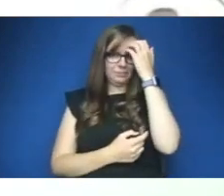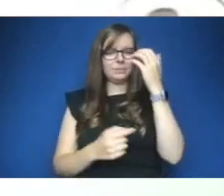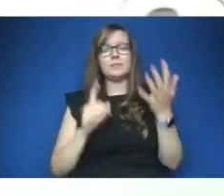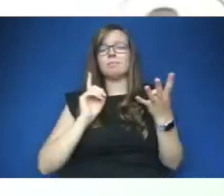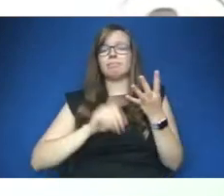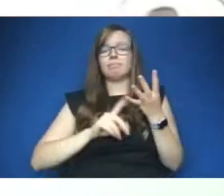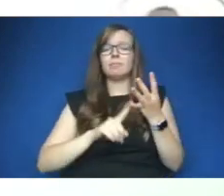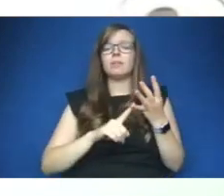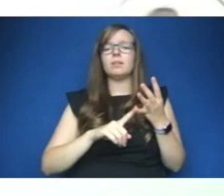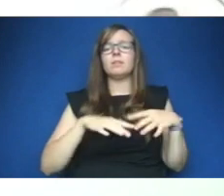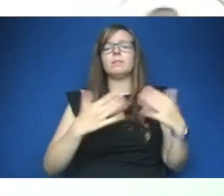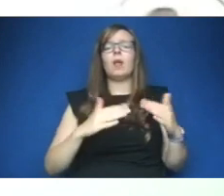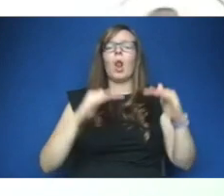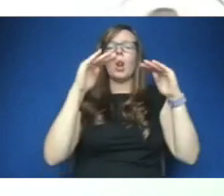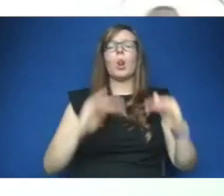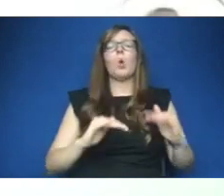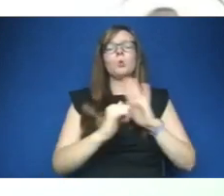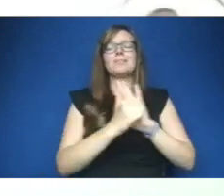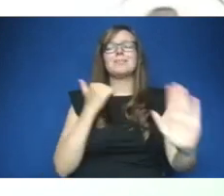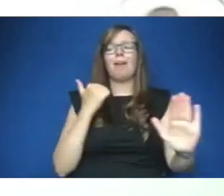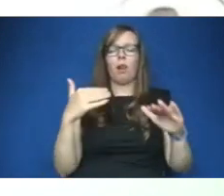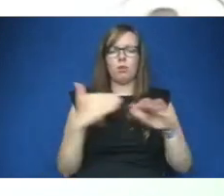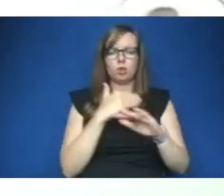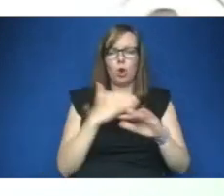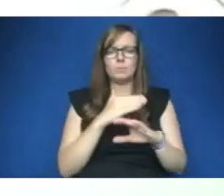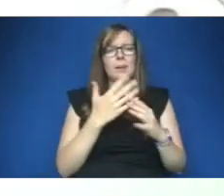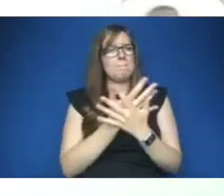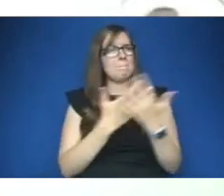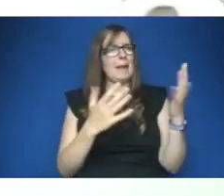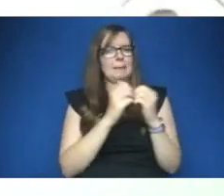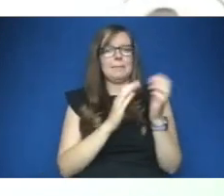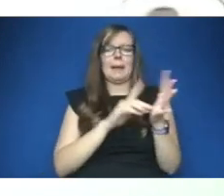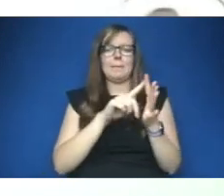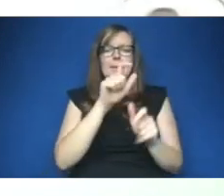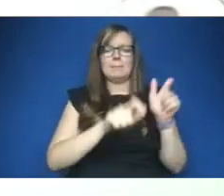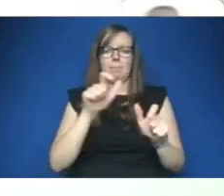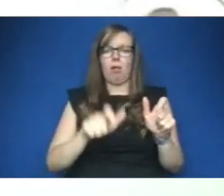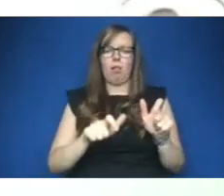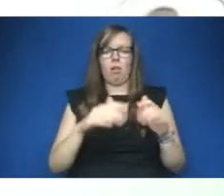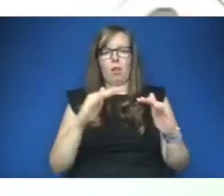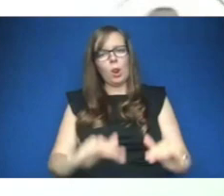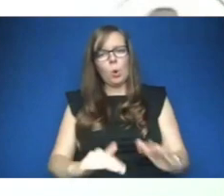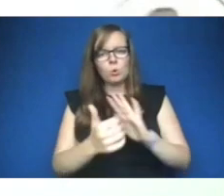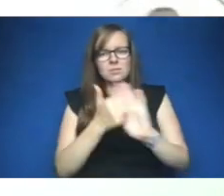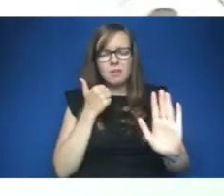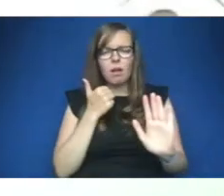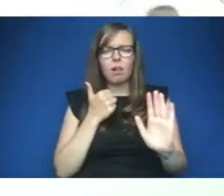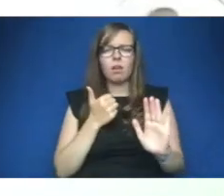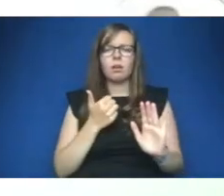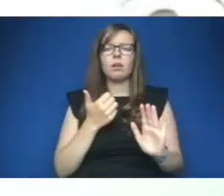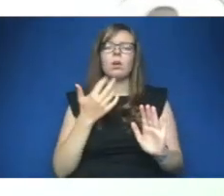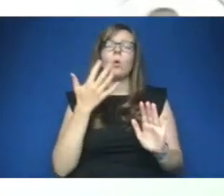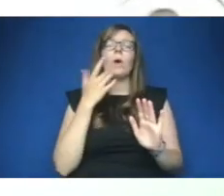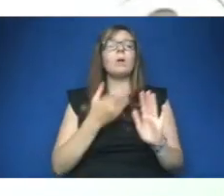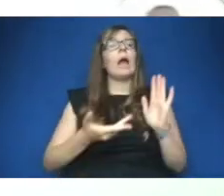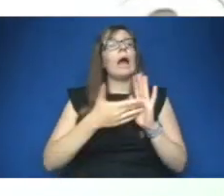low skill jobs that many bme people have and it's starting to put value on work and then once you put value on those works you're also